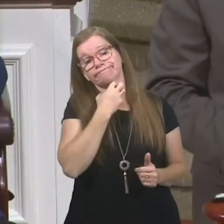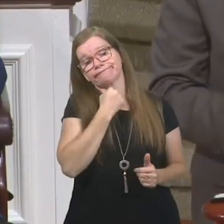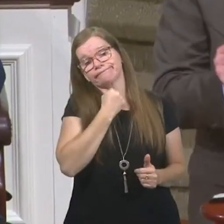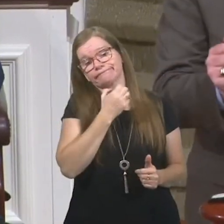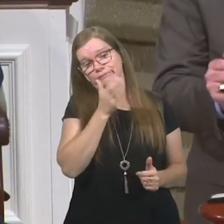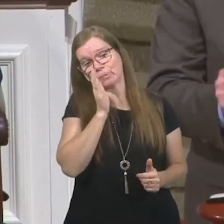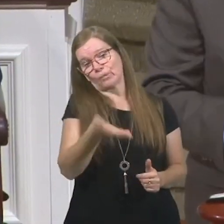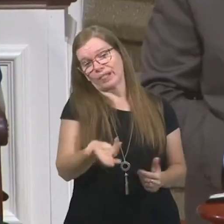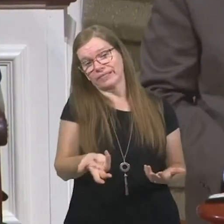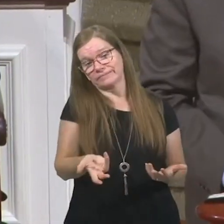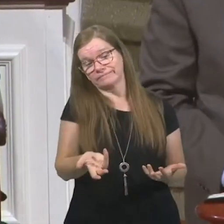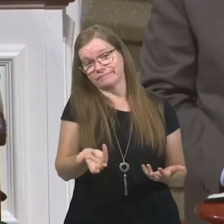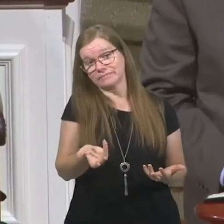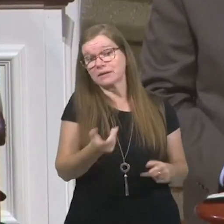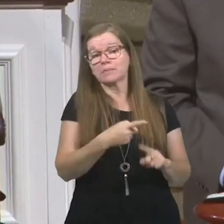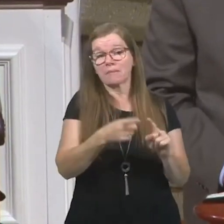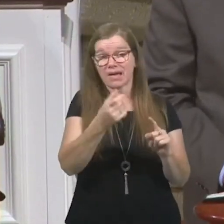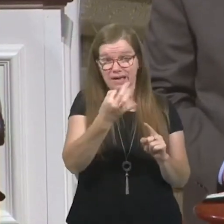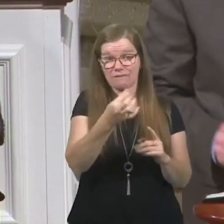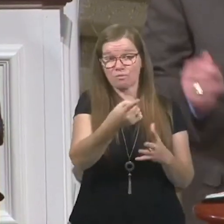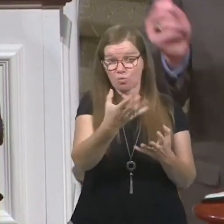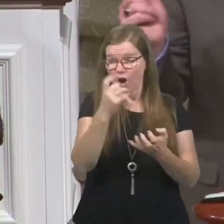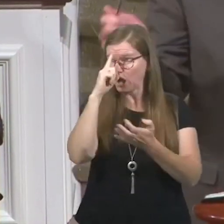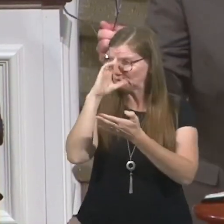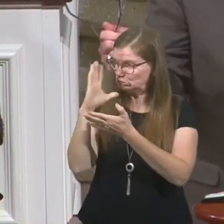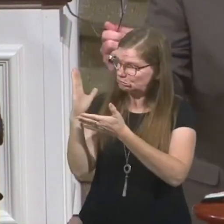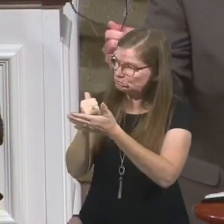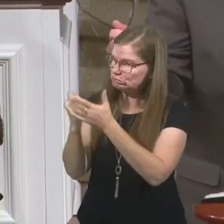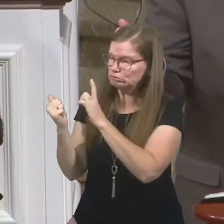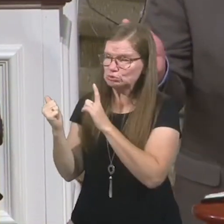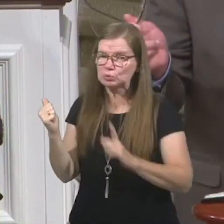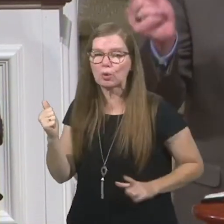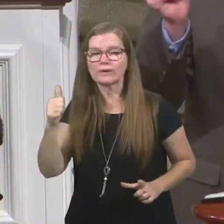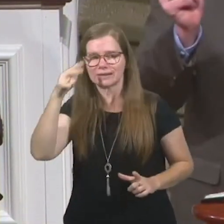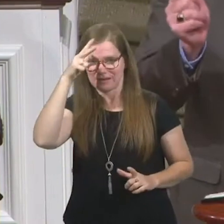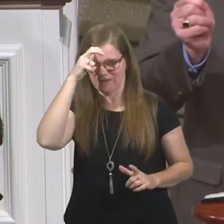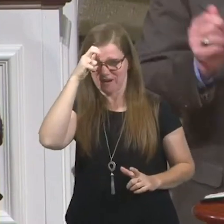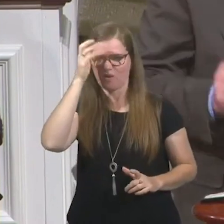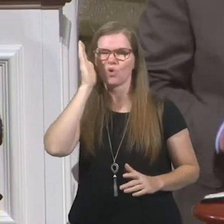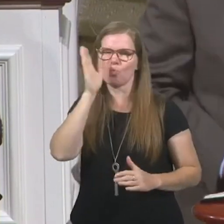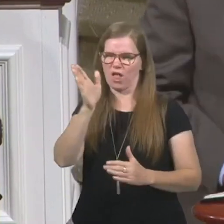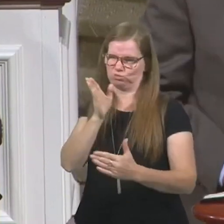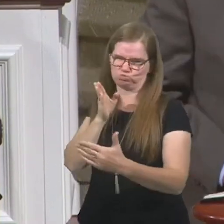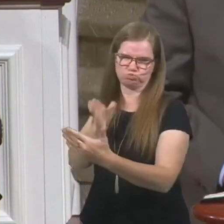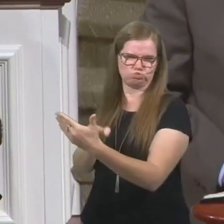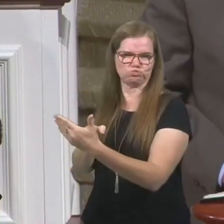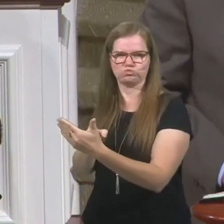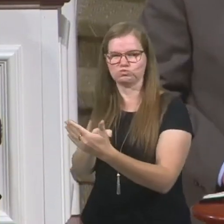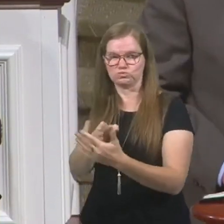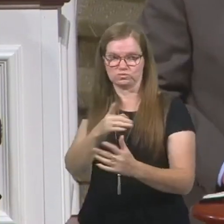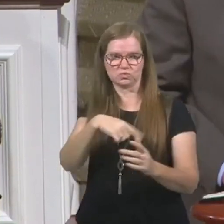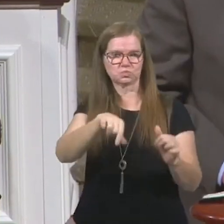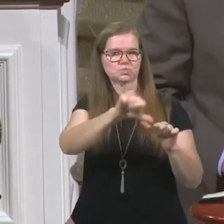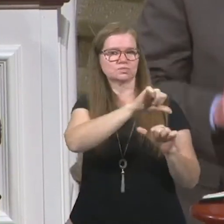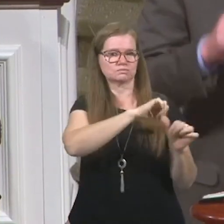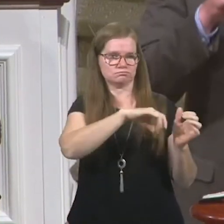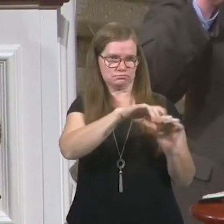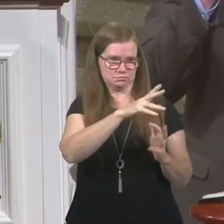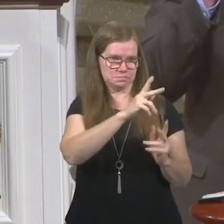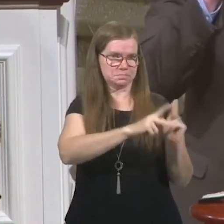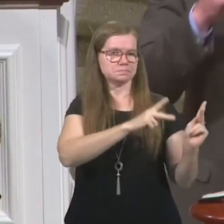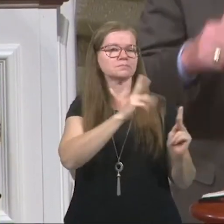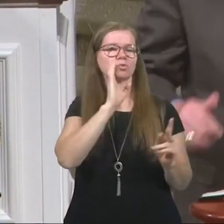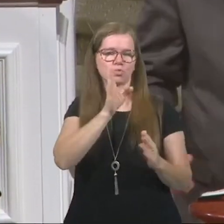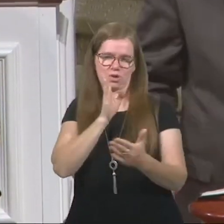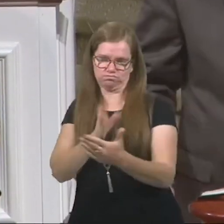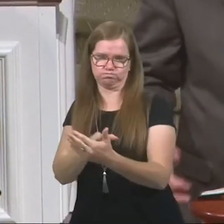But if you really want to be firm for the Lord, you're going to attract satanic opposition and societal opposition as well. Look at the next